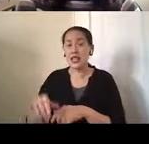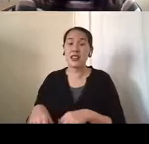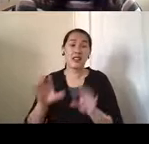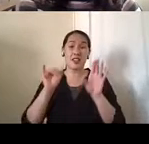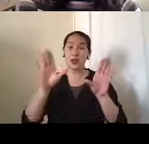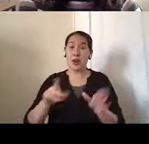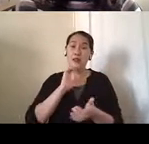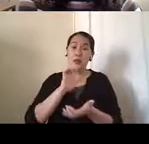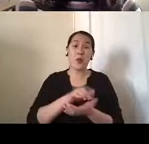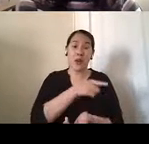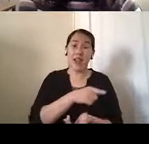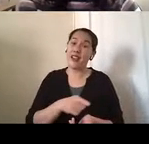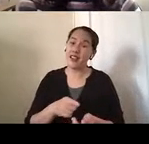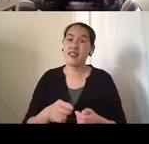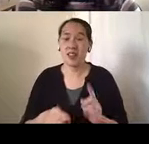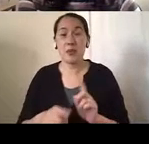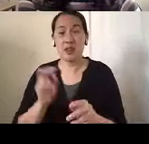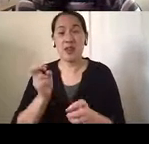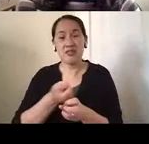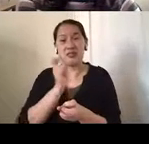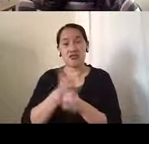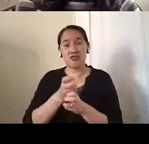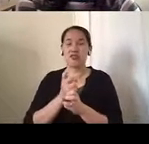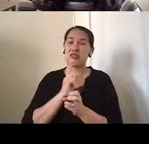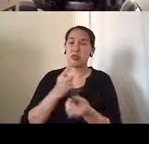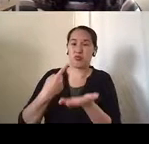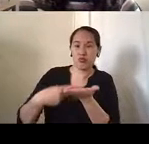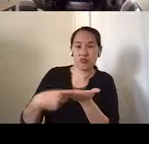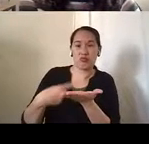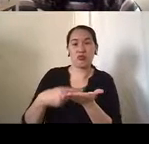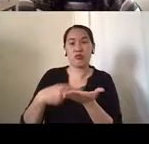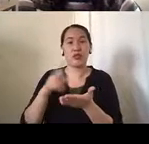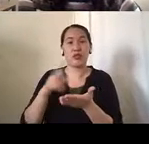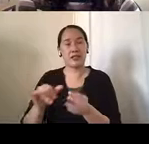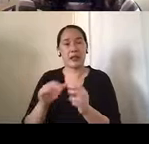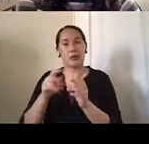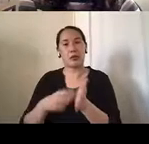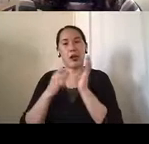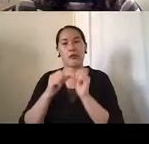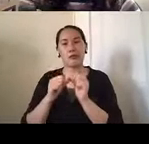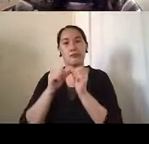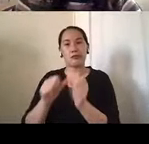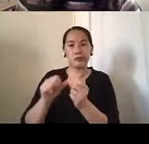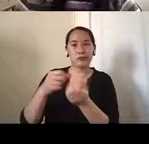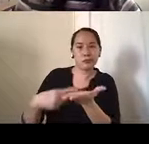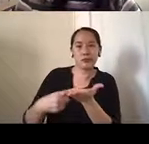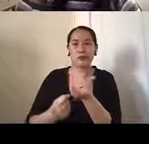but these were difficult topics to talk about and they required, um, conversations and support.